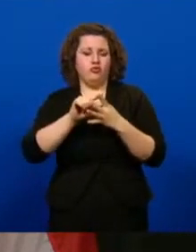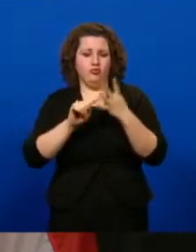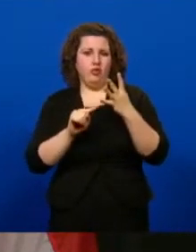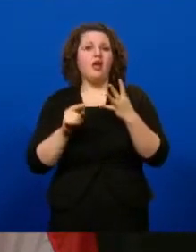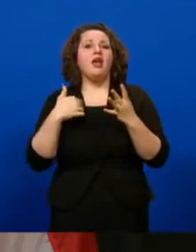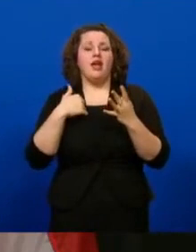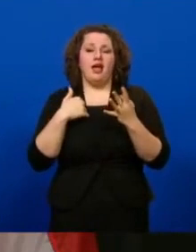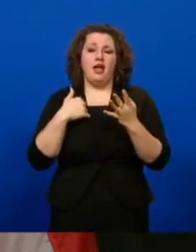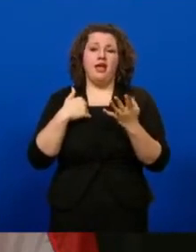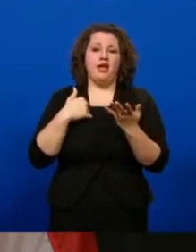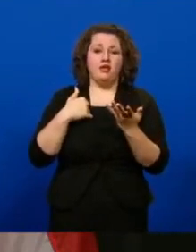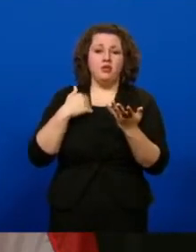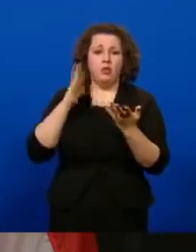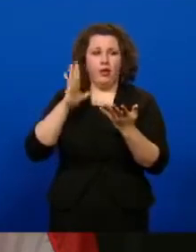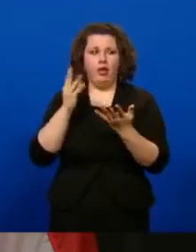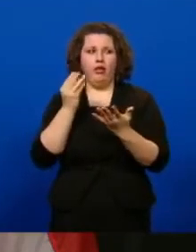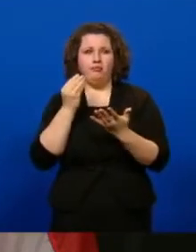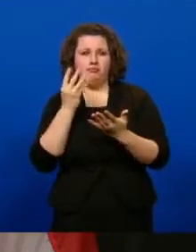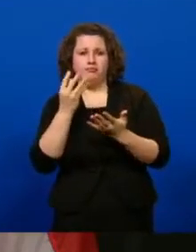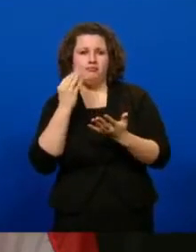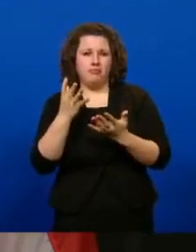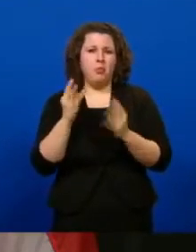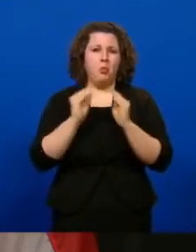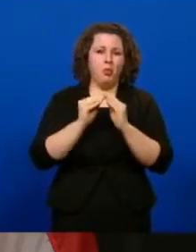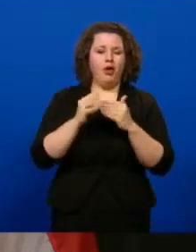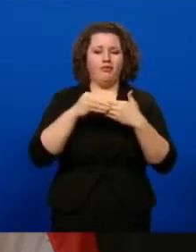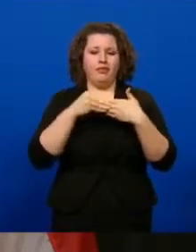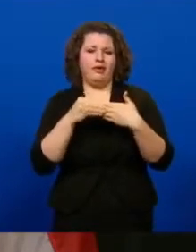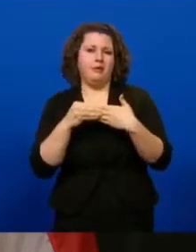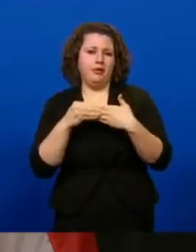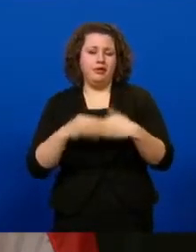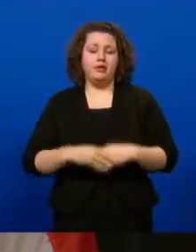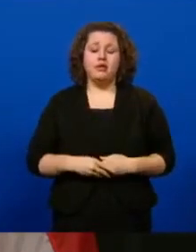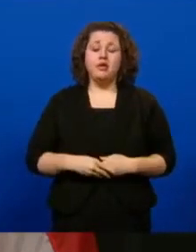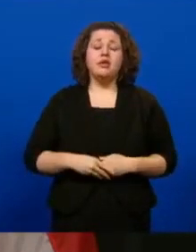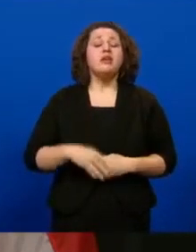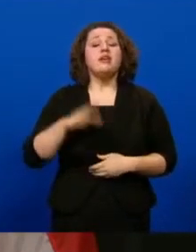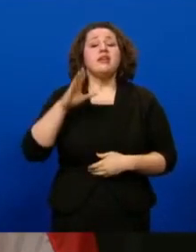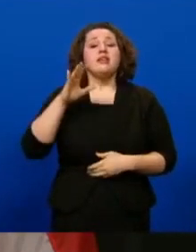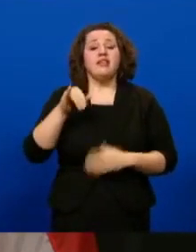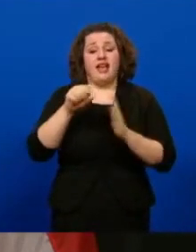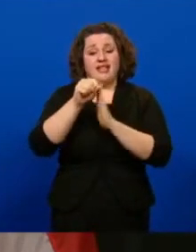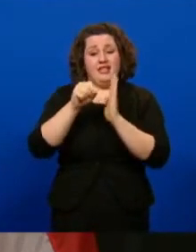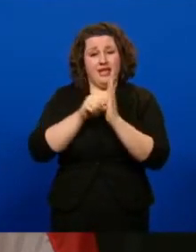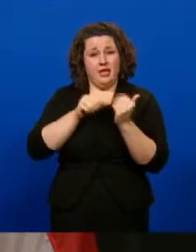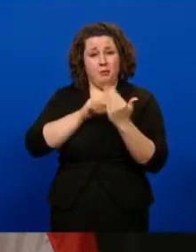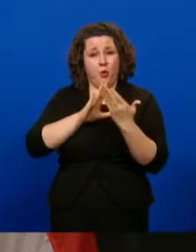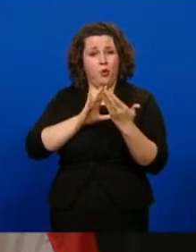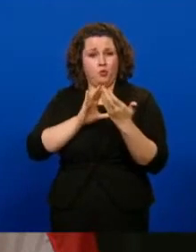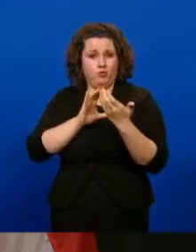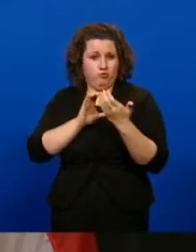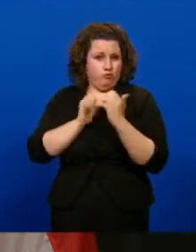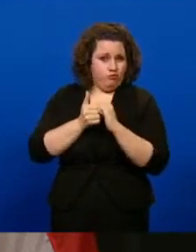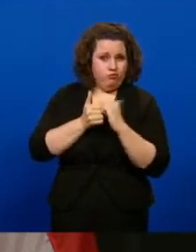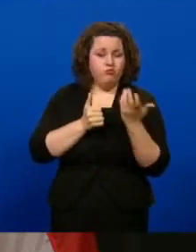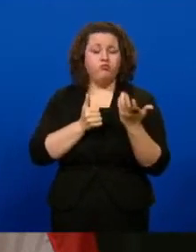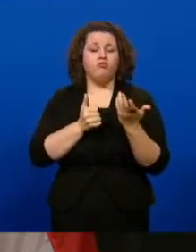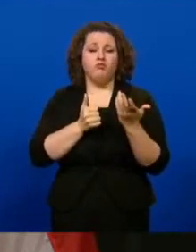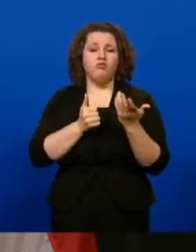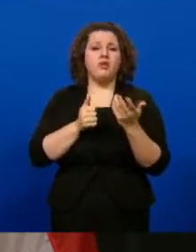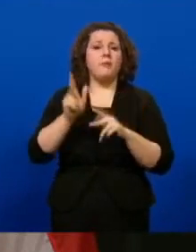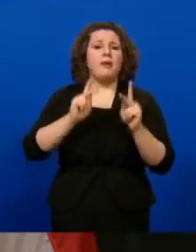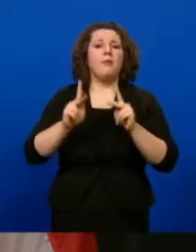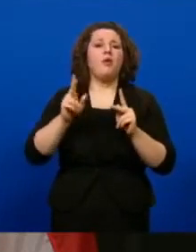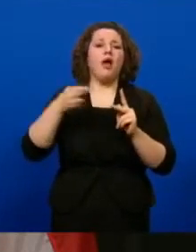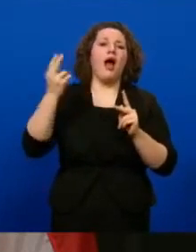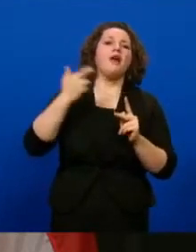updating the shortage order to provide some additional flexibility between now and then. The state's approach focuses on Iowans who are most vulnerable to